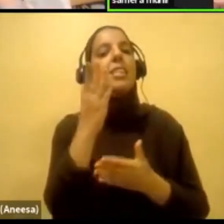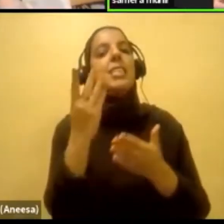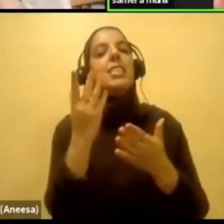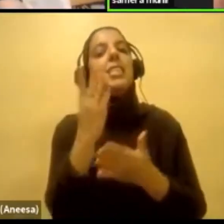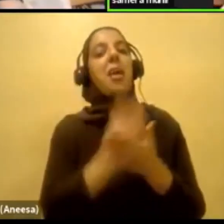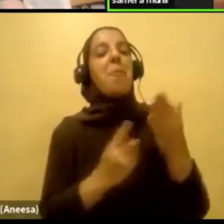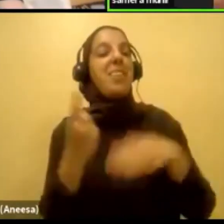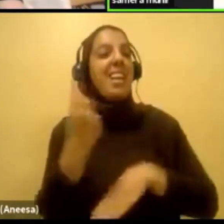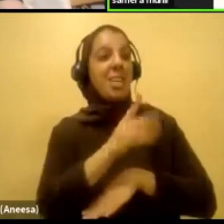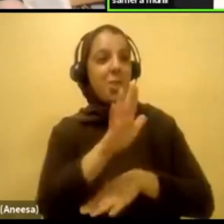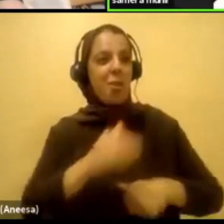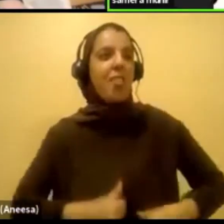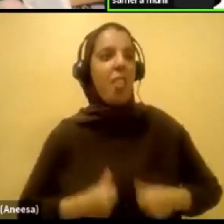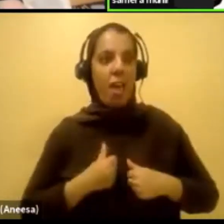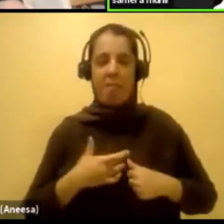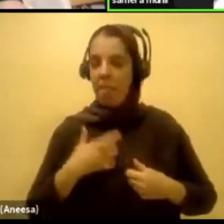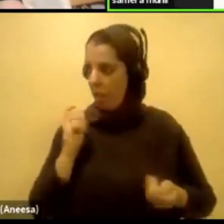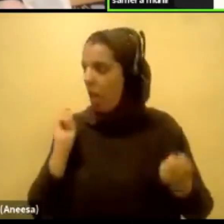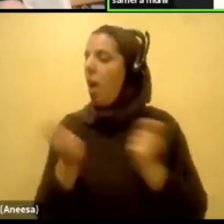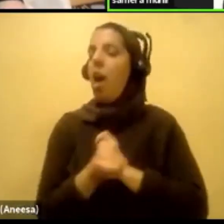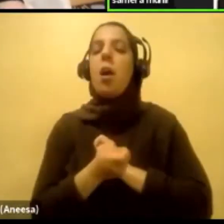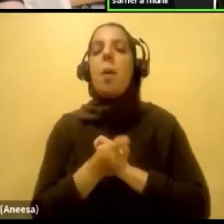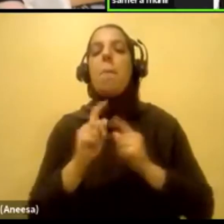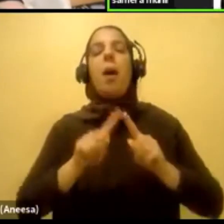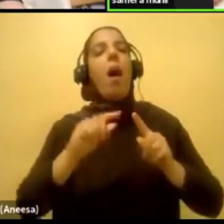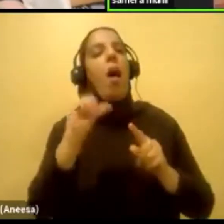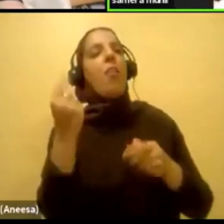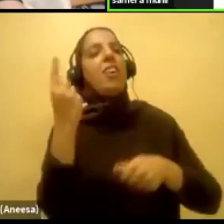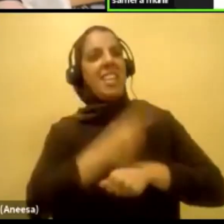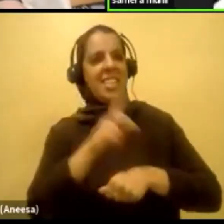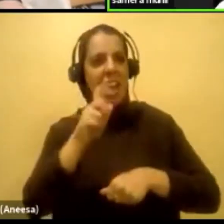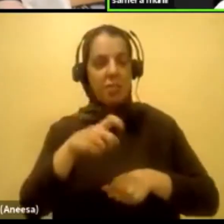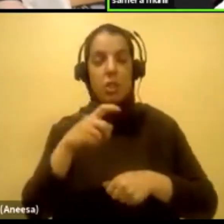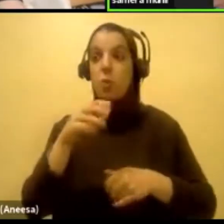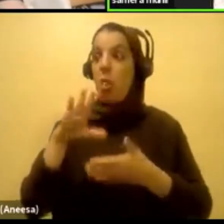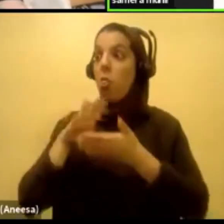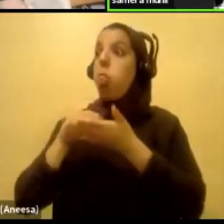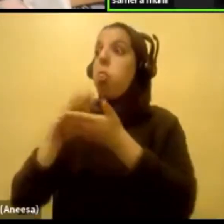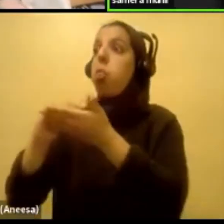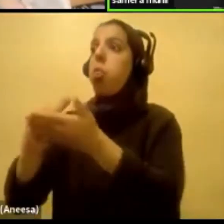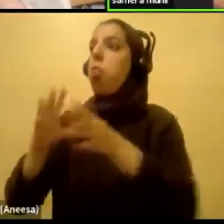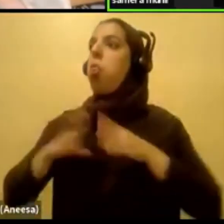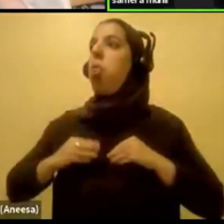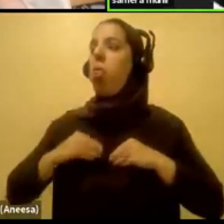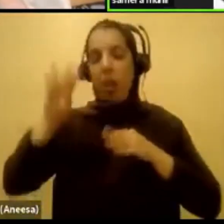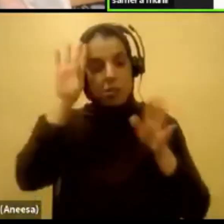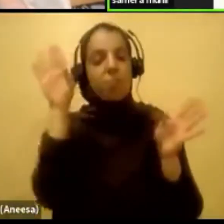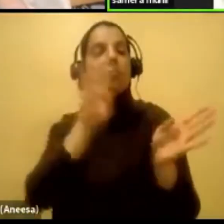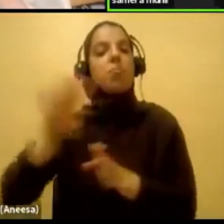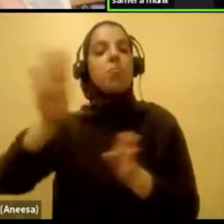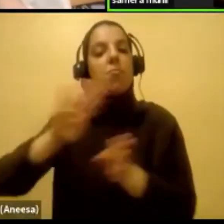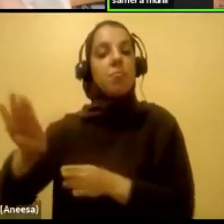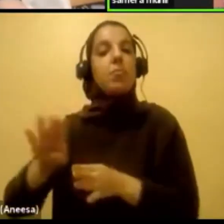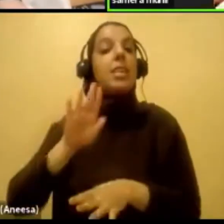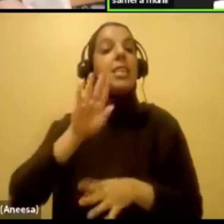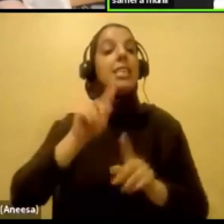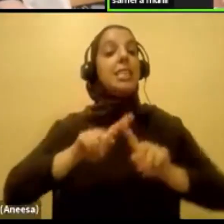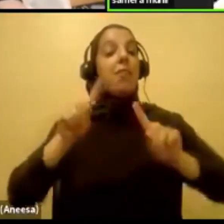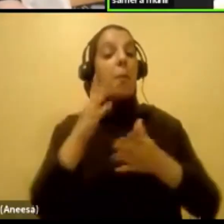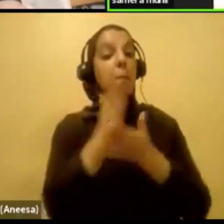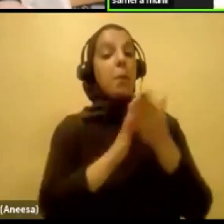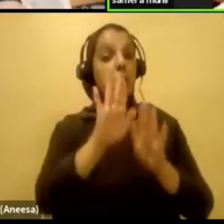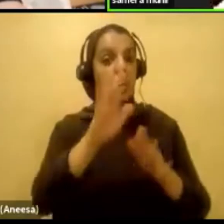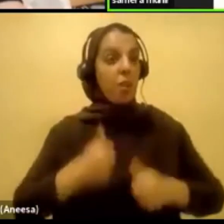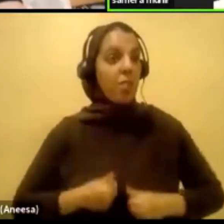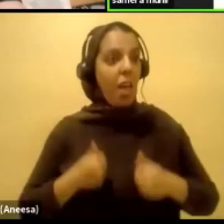then it's about, you know, unlearning and relearning and accepting yourself at different stages of your life and like working